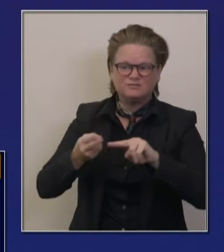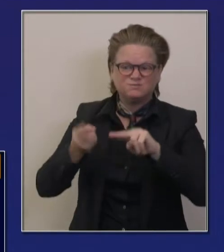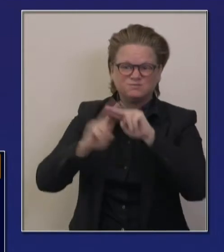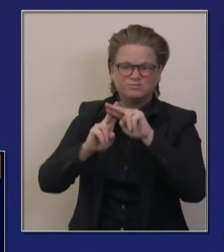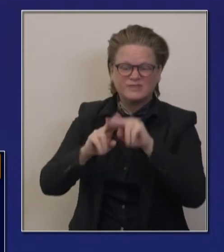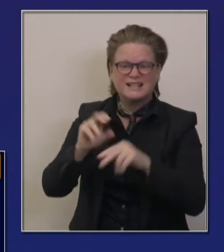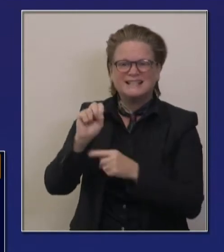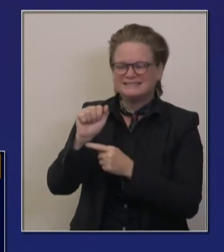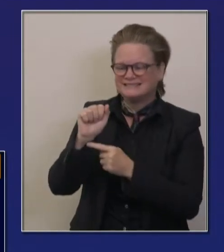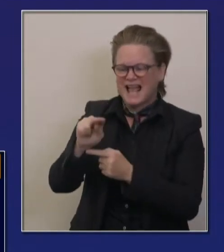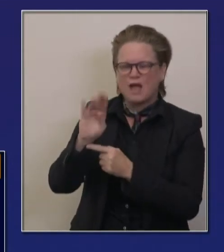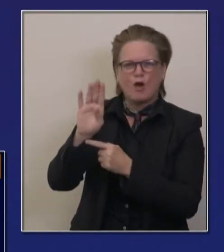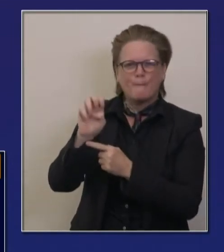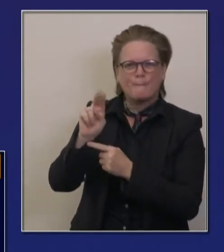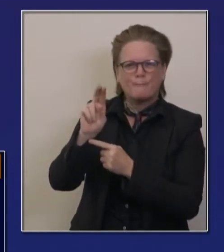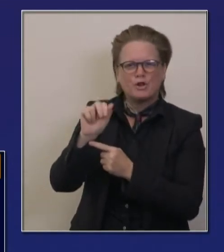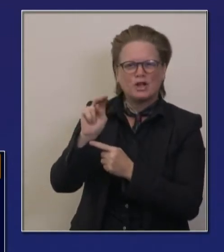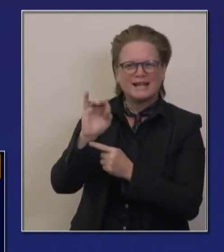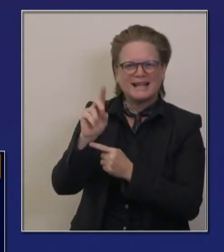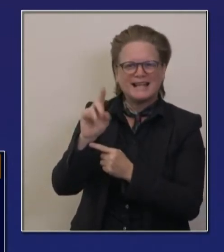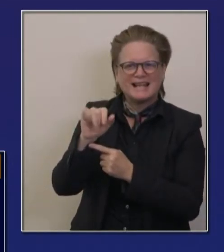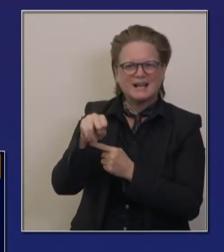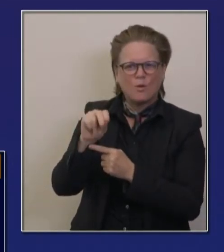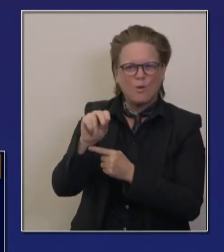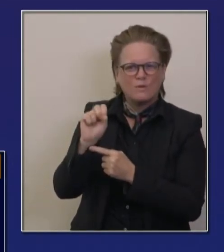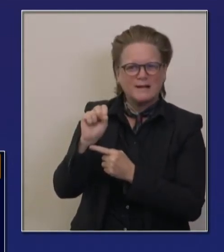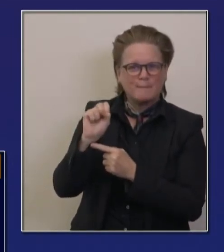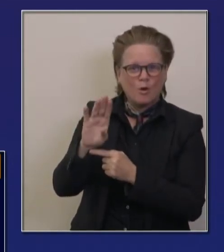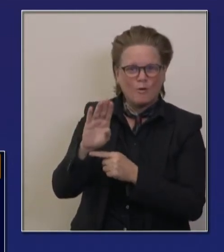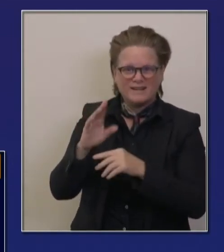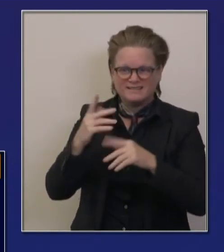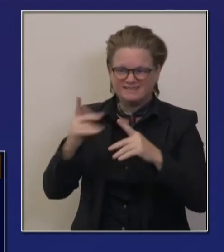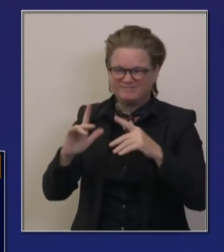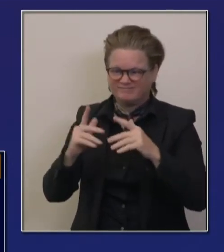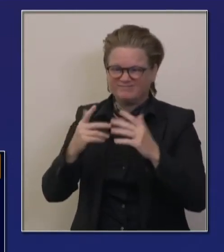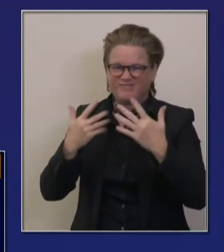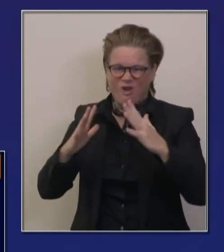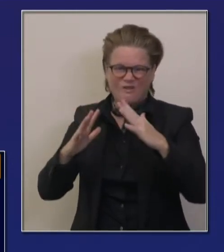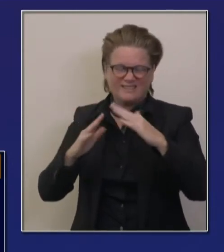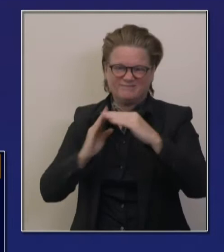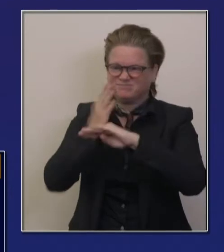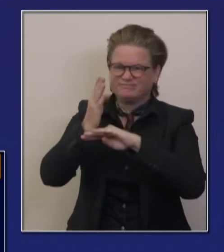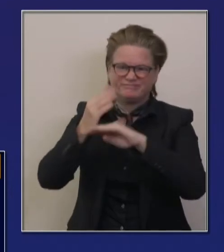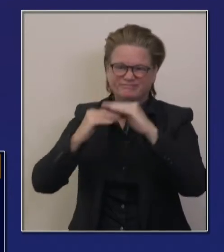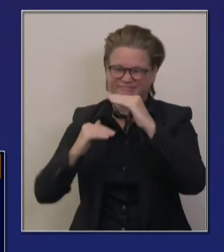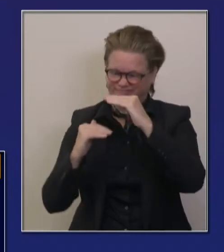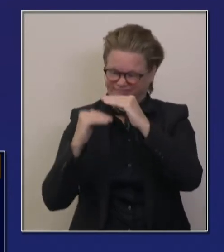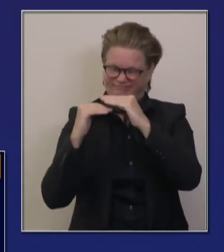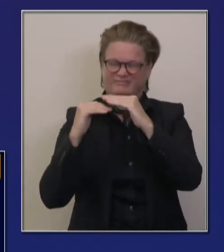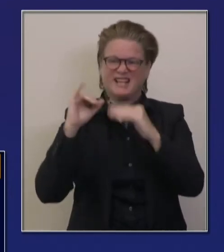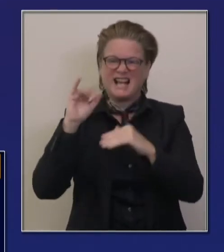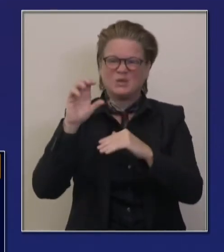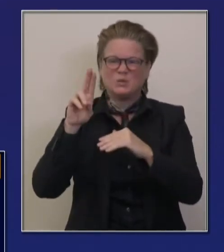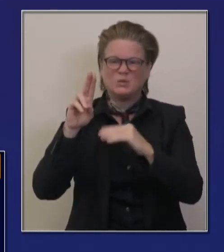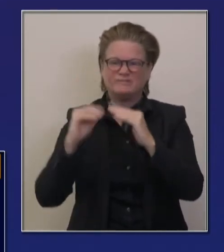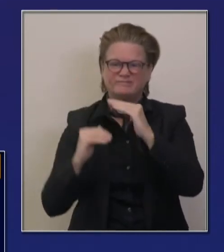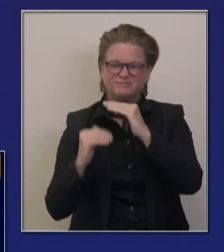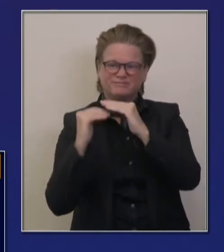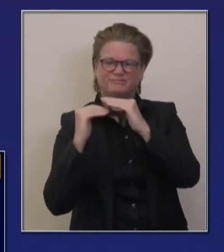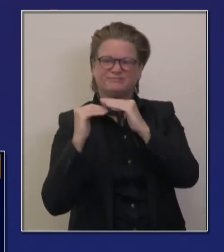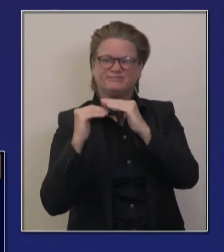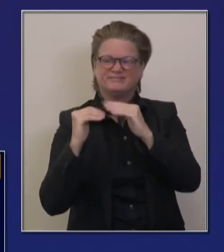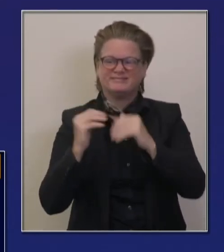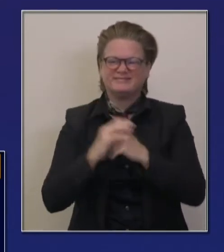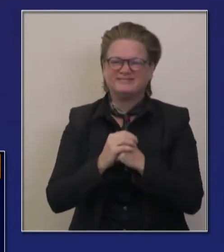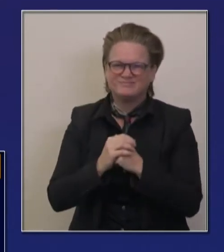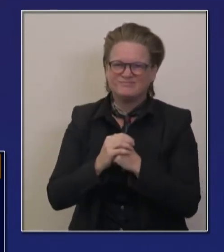ICU capacity. So what we're trying to do is decompress and provide opportunities to get people at, back at home with